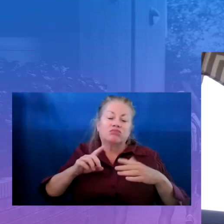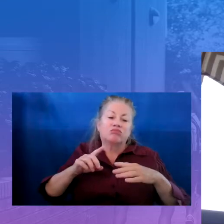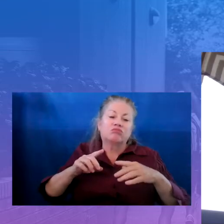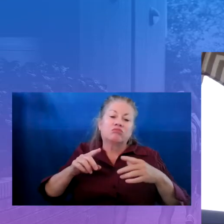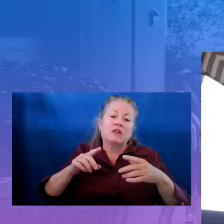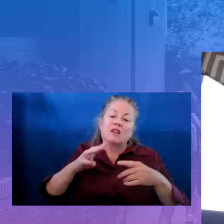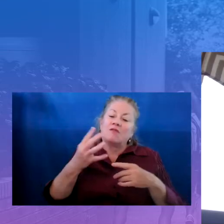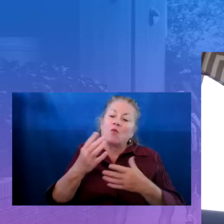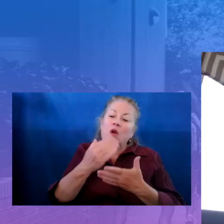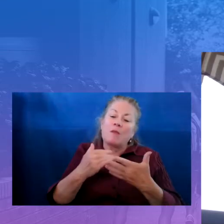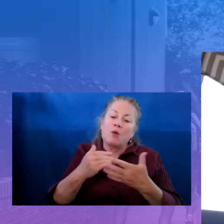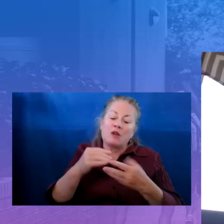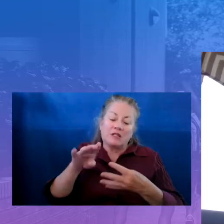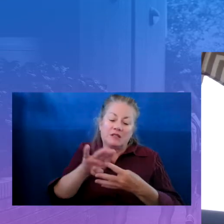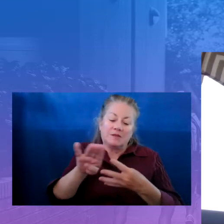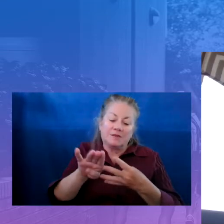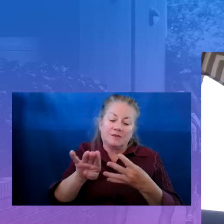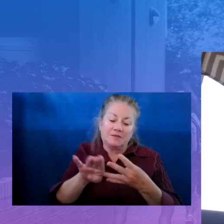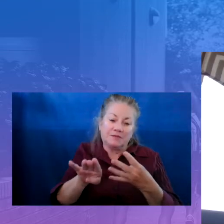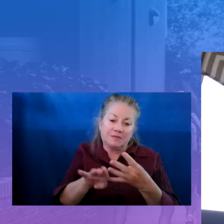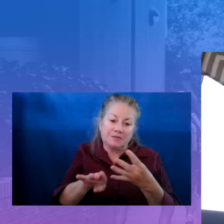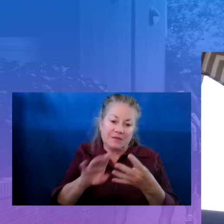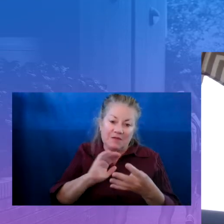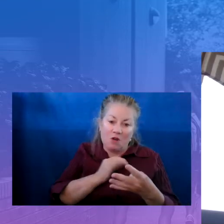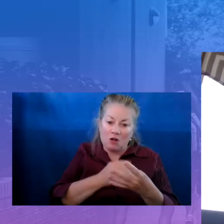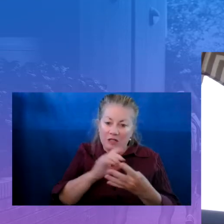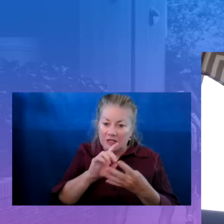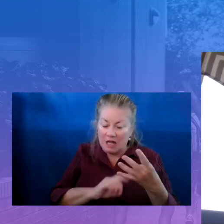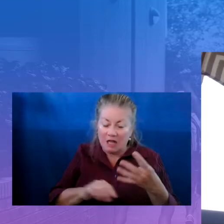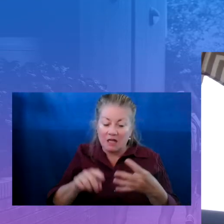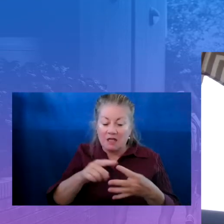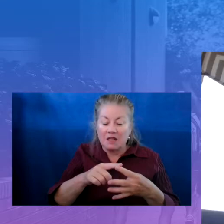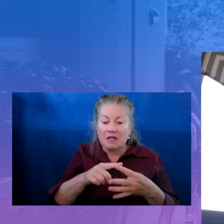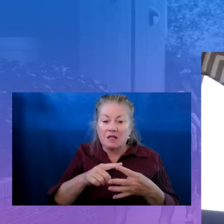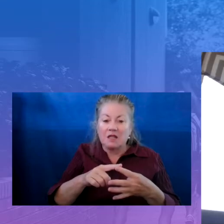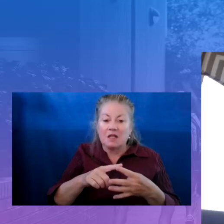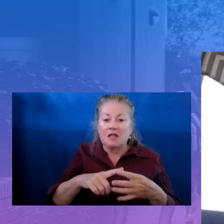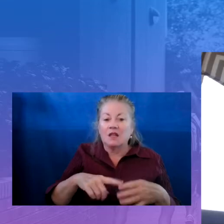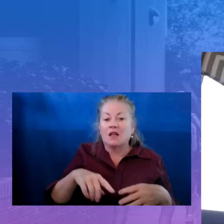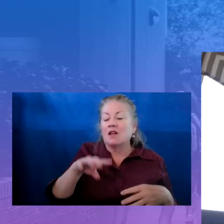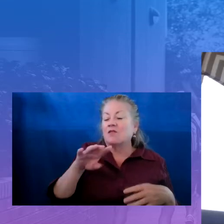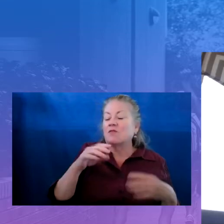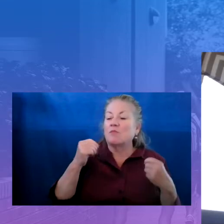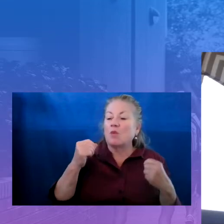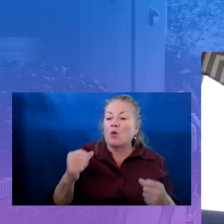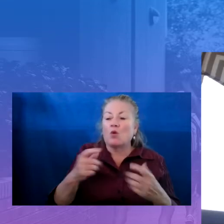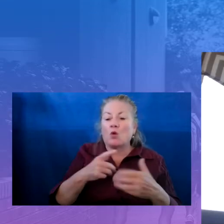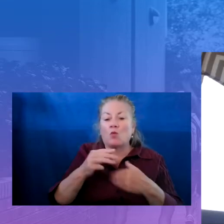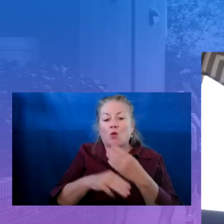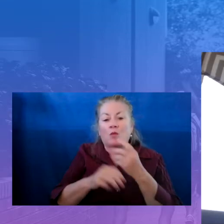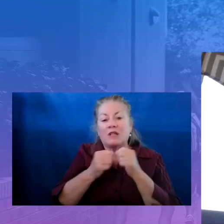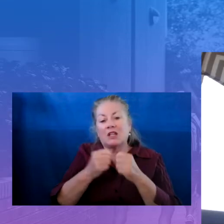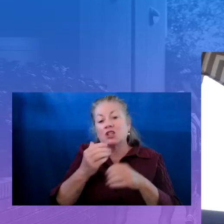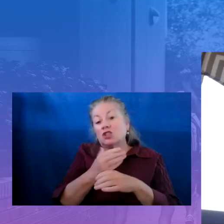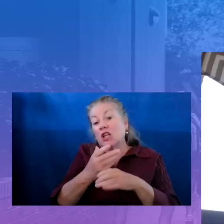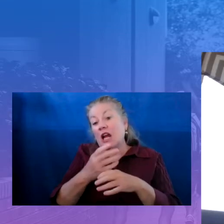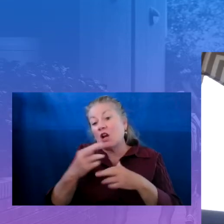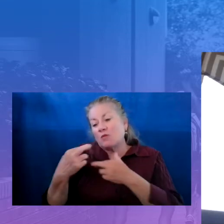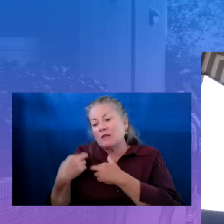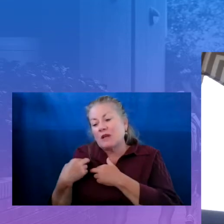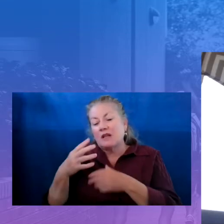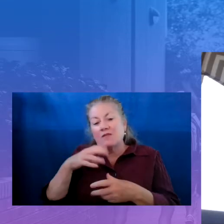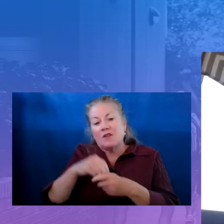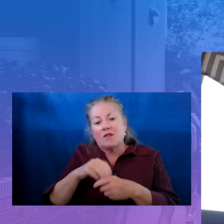is that we're going to like build bolder programming together. Again, shared responsibility that involves like all of our community-based